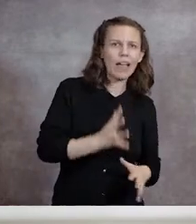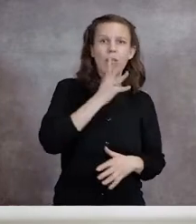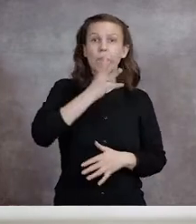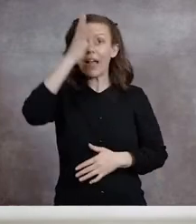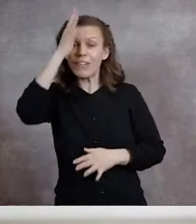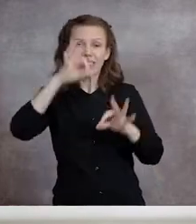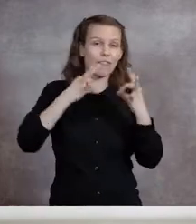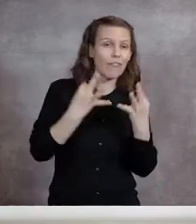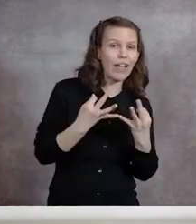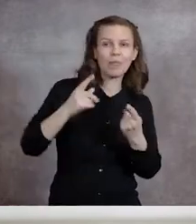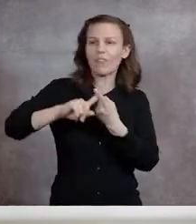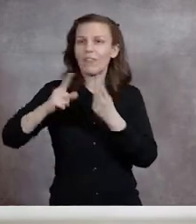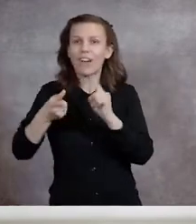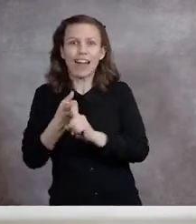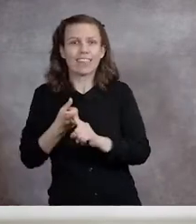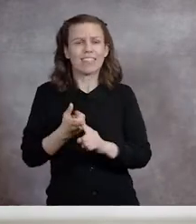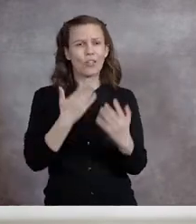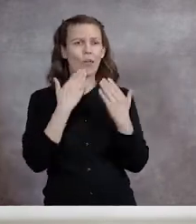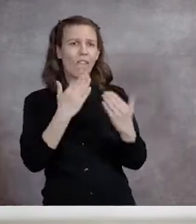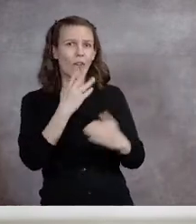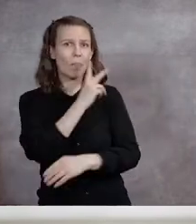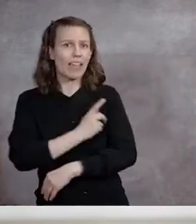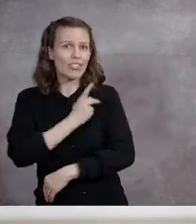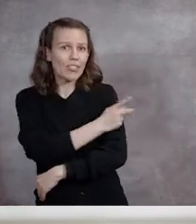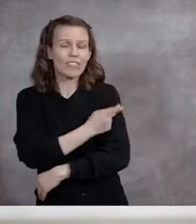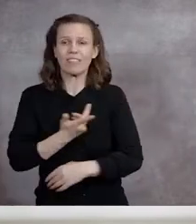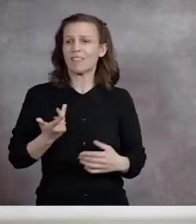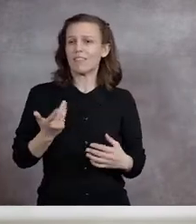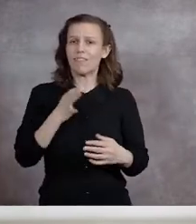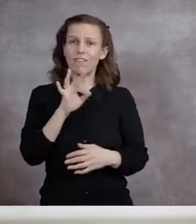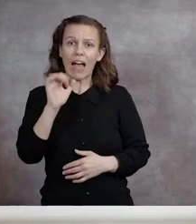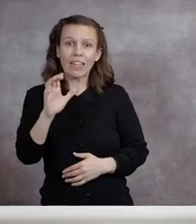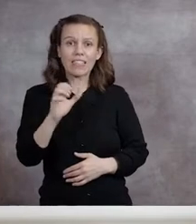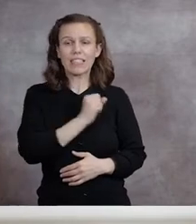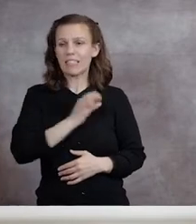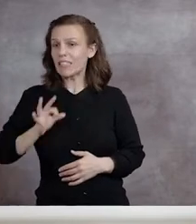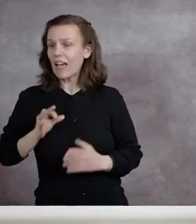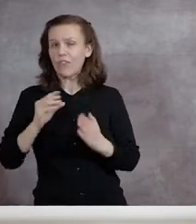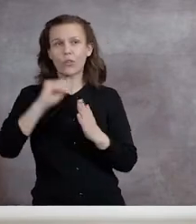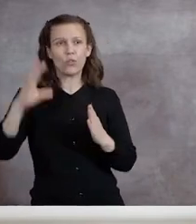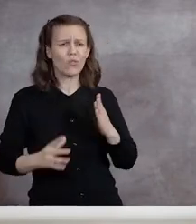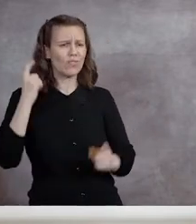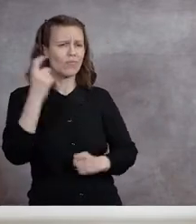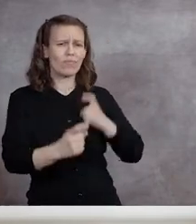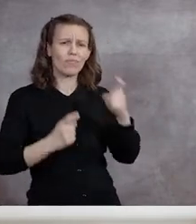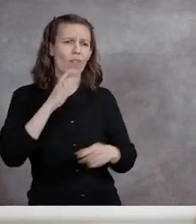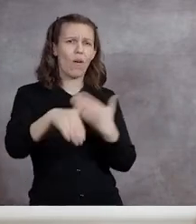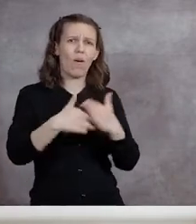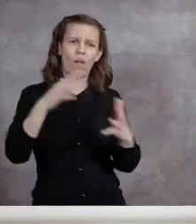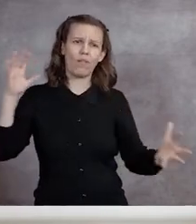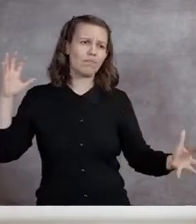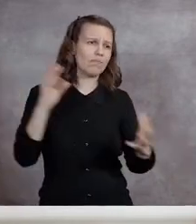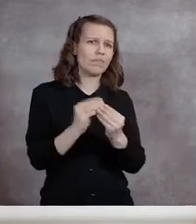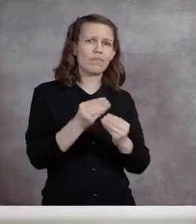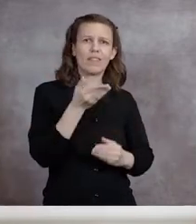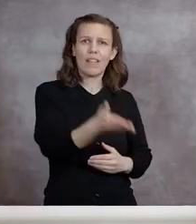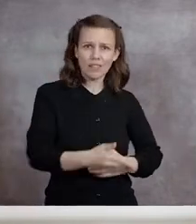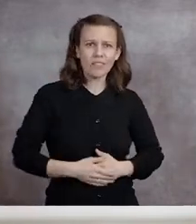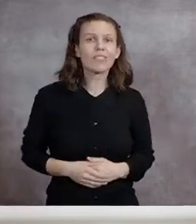parents, family, friends, grateful patients, faculty, staff, and students were all part of this.